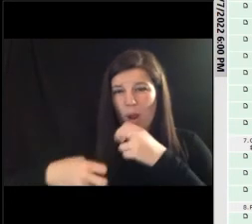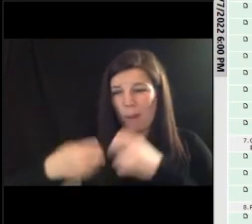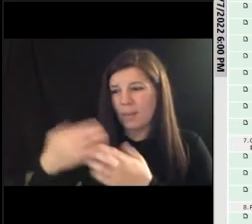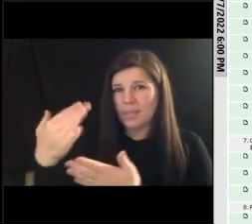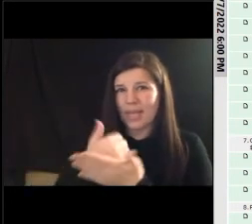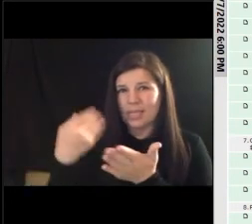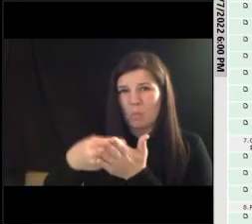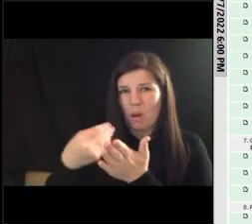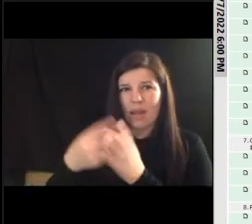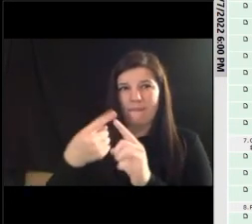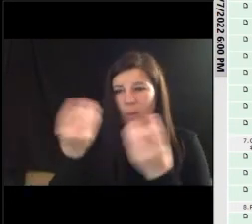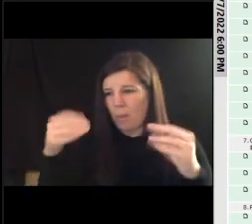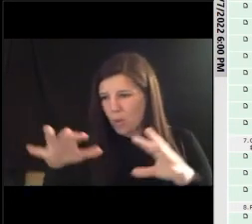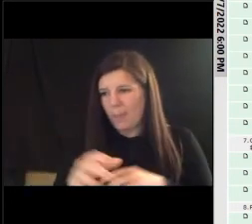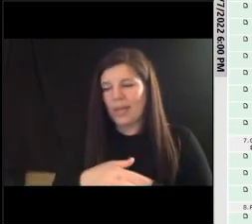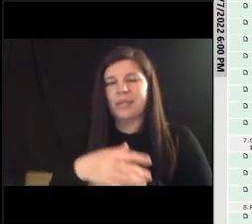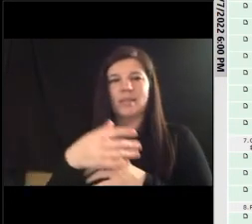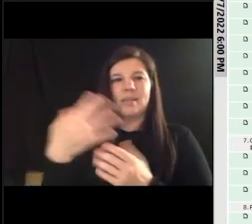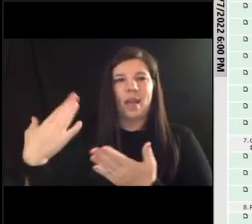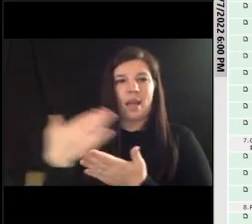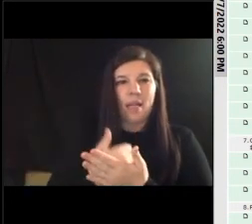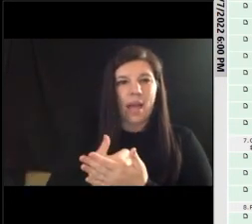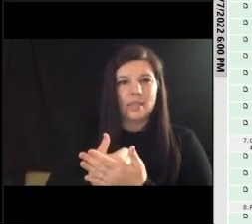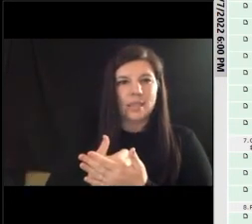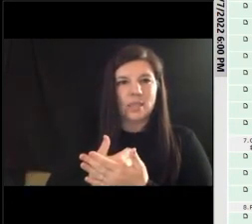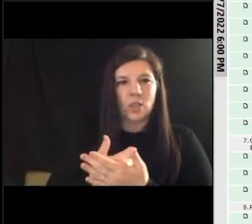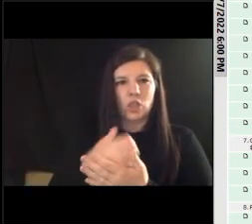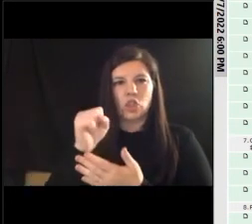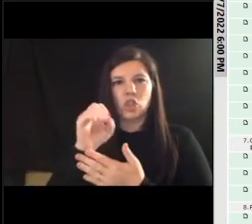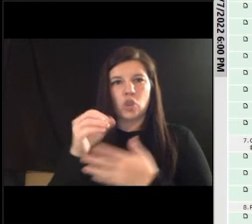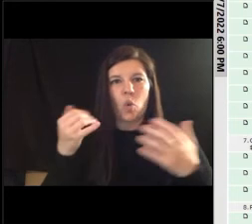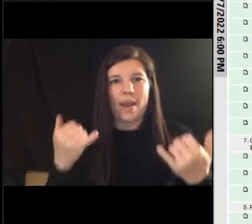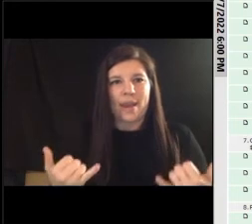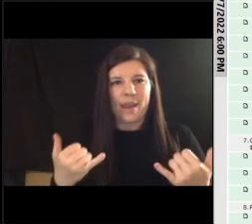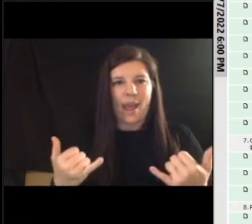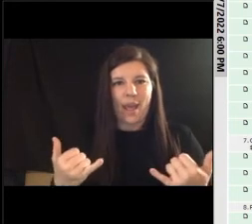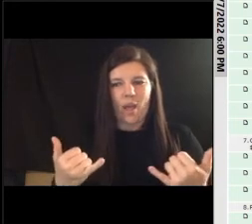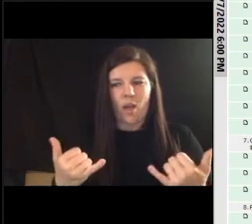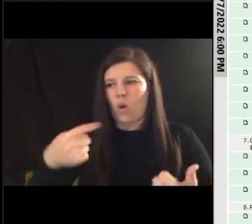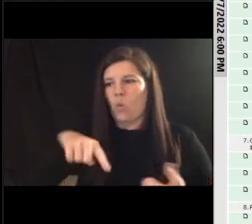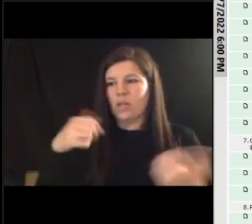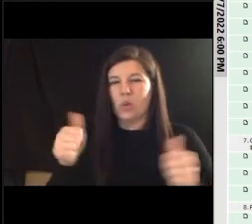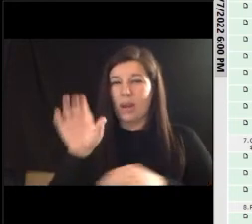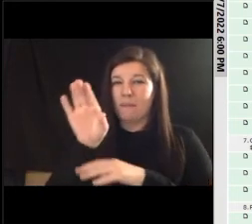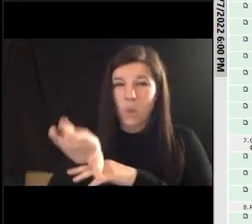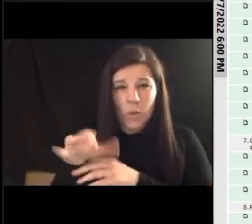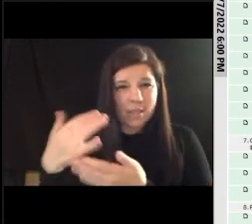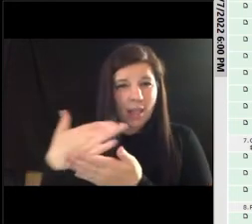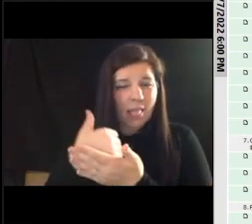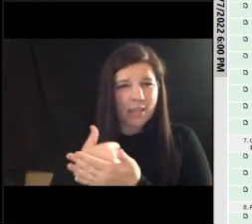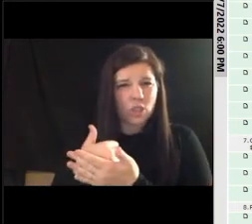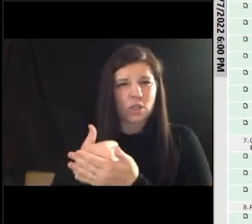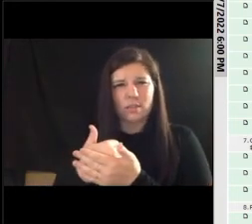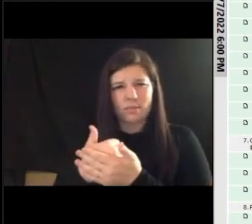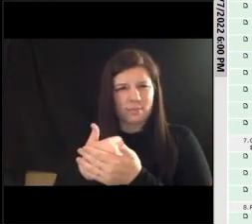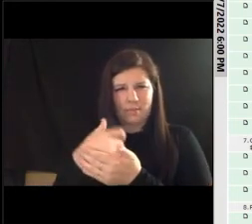collecting this assessment and so this is our way of uh forcing collection on this